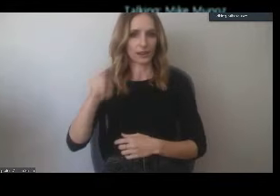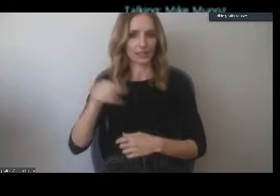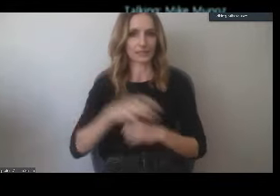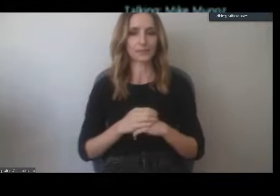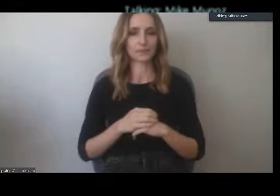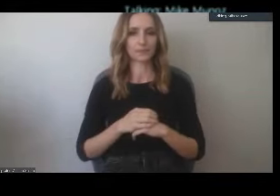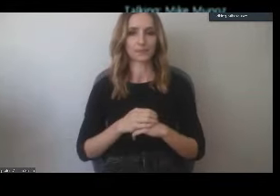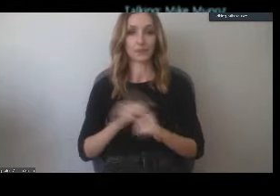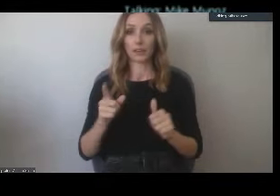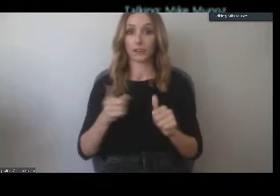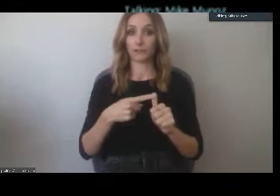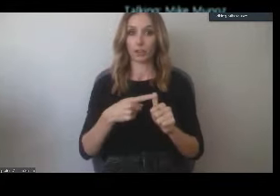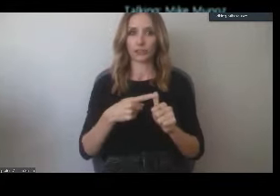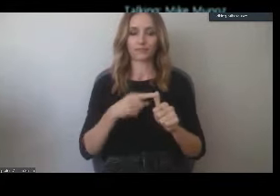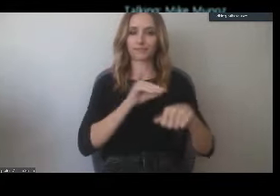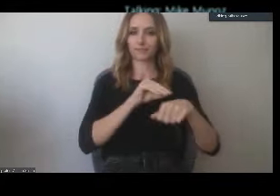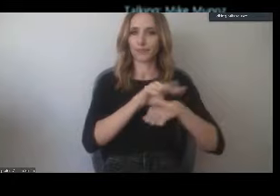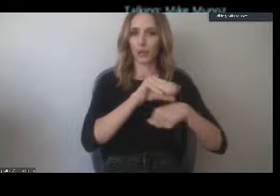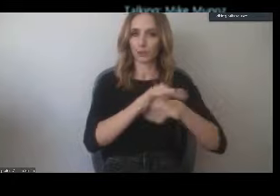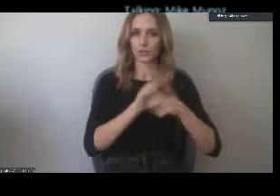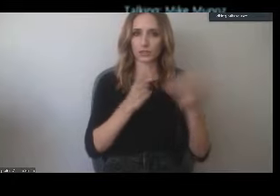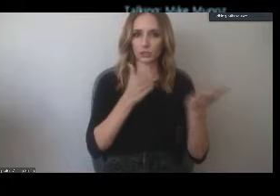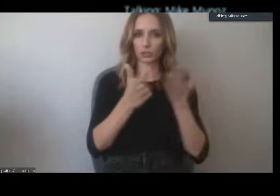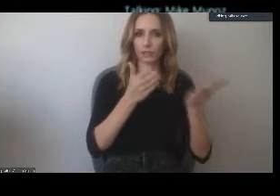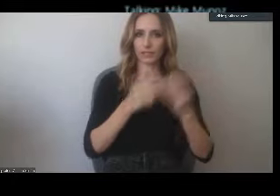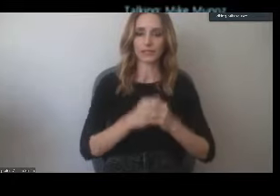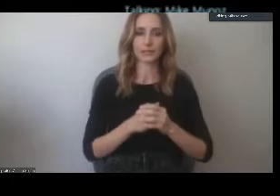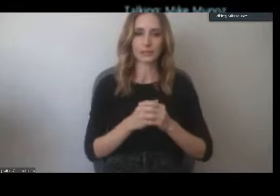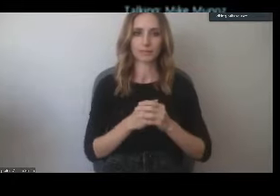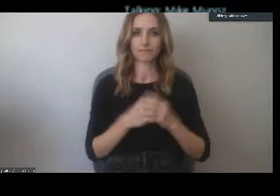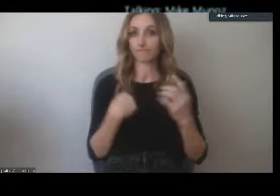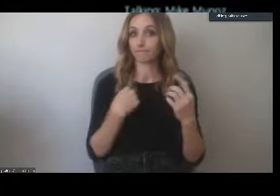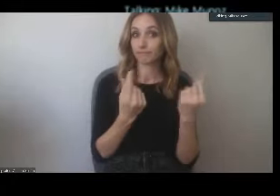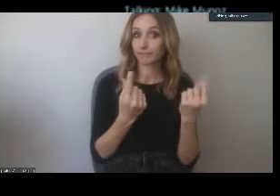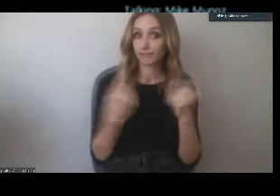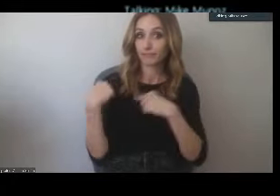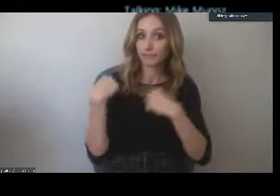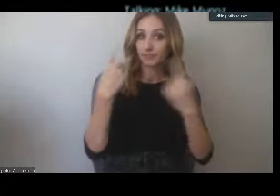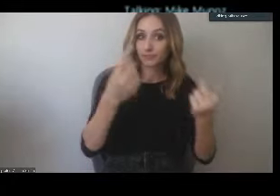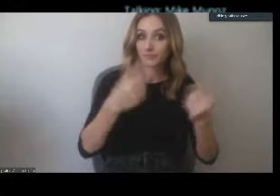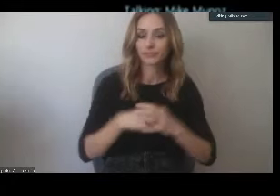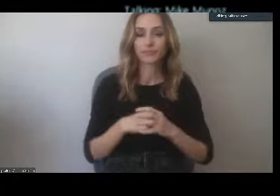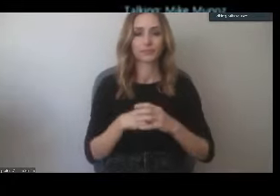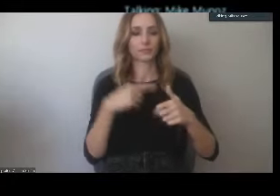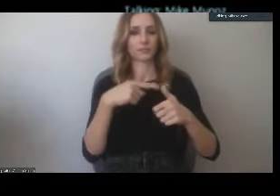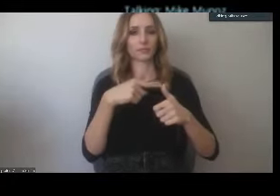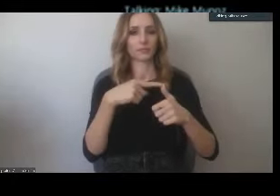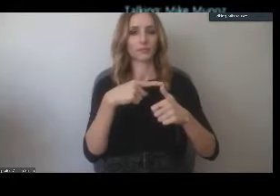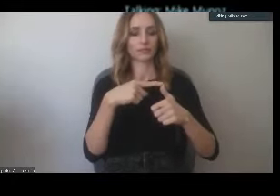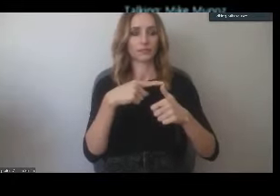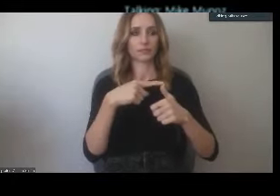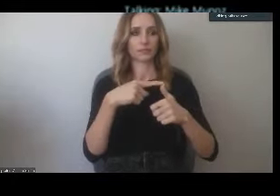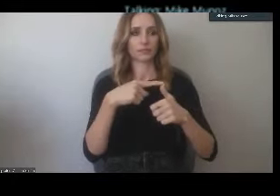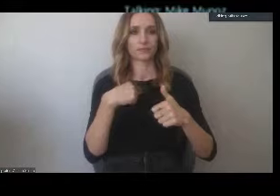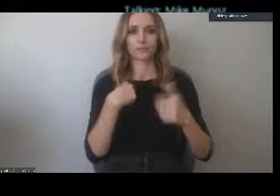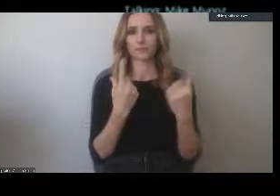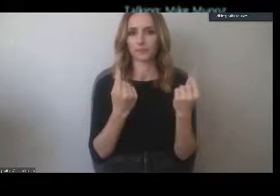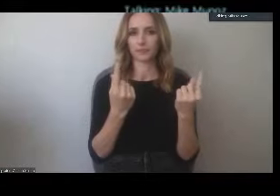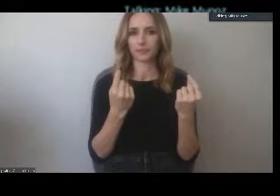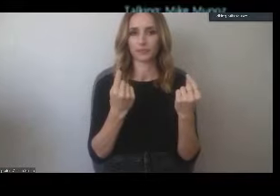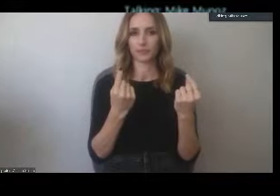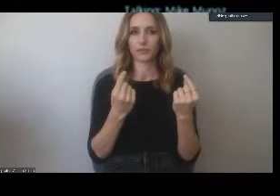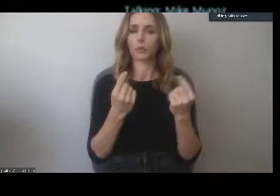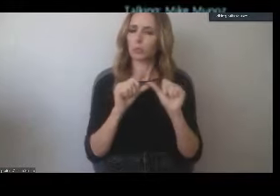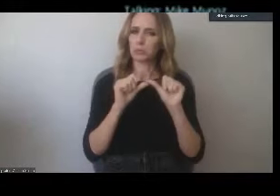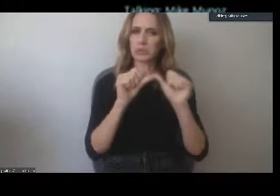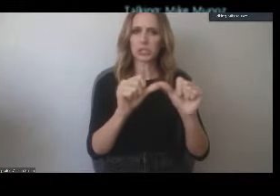first with our counseling services. Some of the things that we've been able to do. One of the things that we've been able to do is really continue to